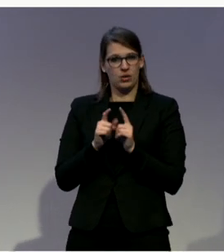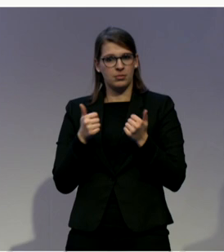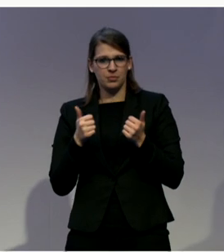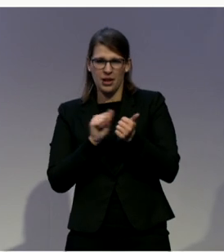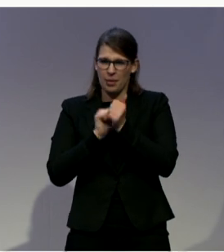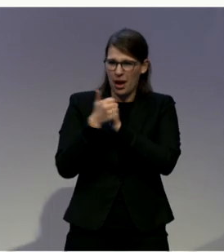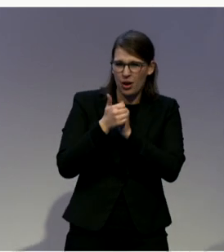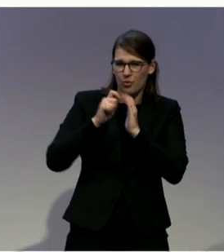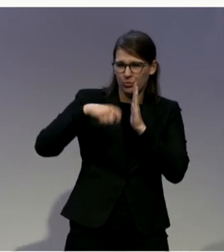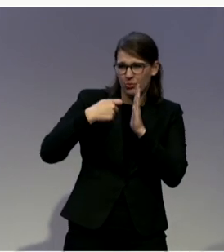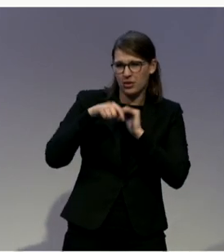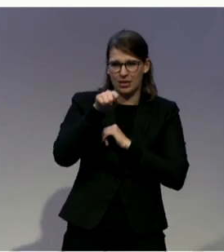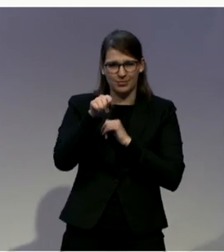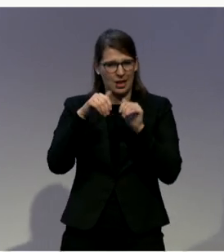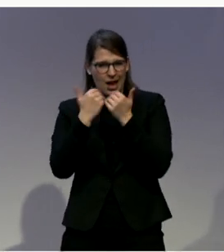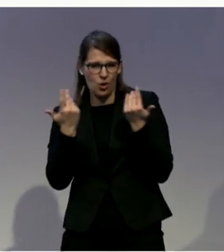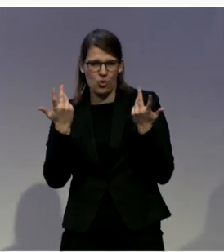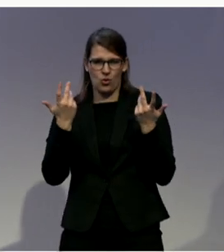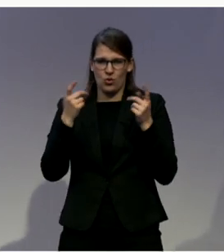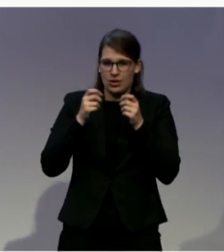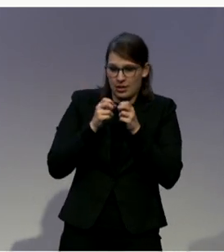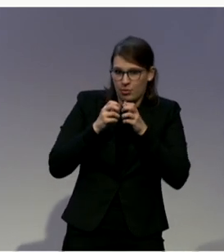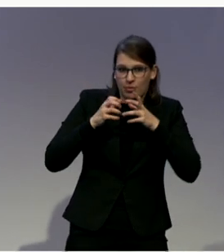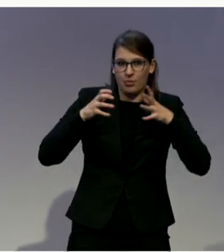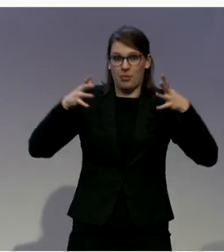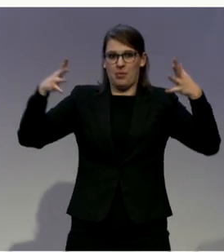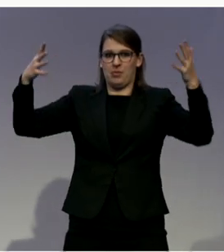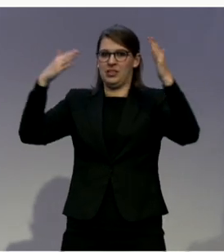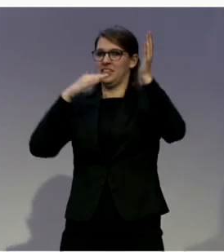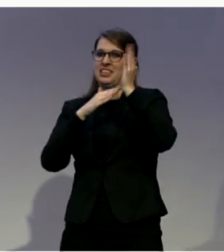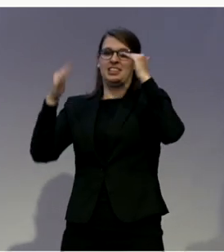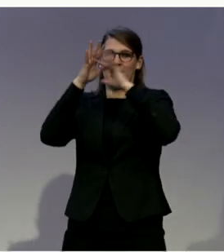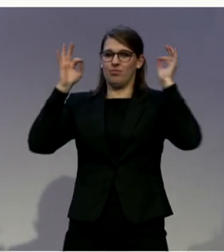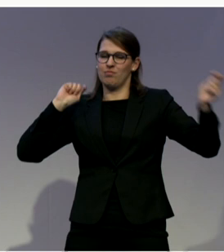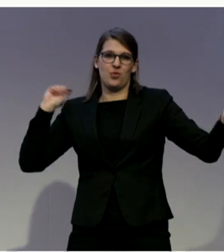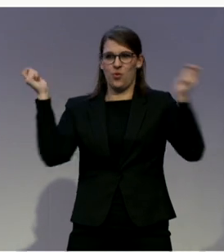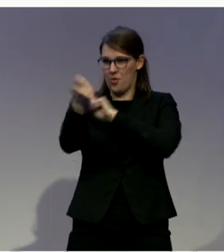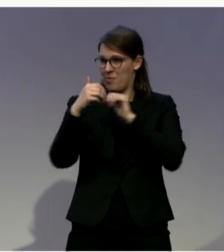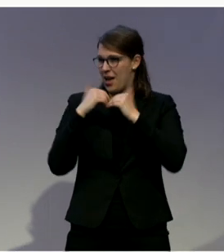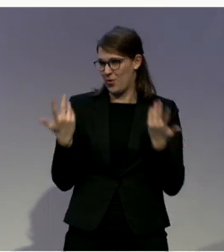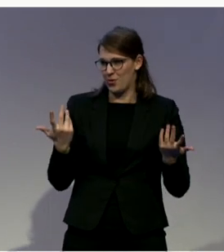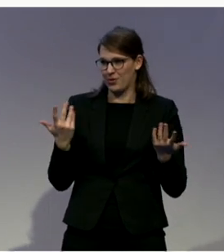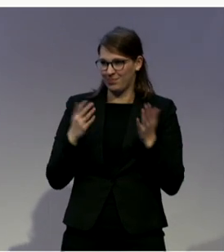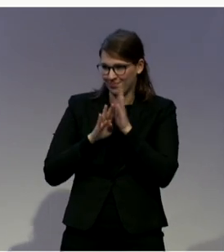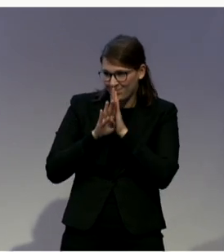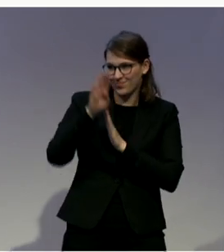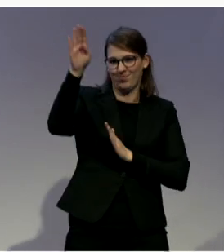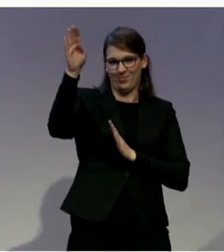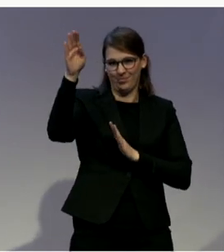the systemic change that we need to achieve. So I'd like to thank all of the panelists,